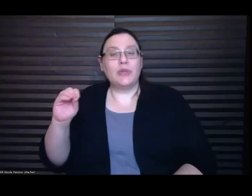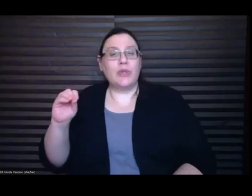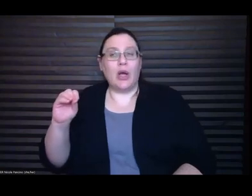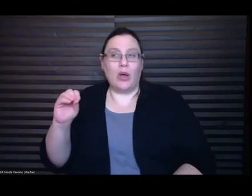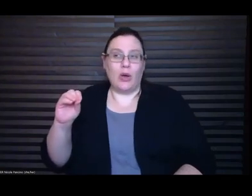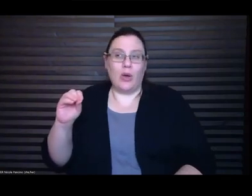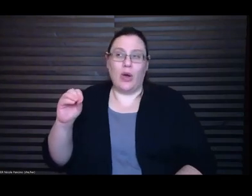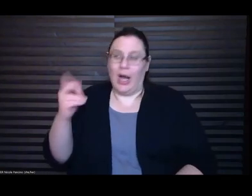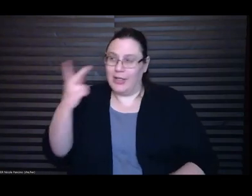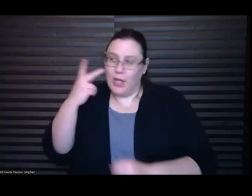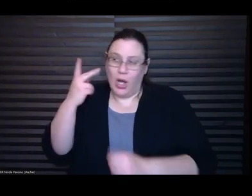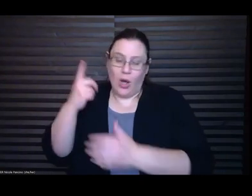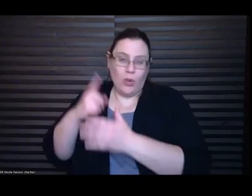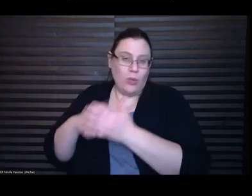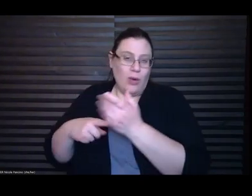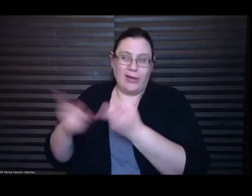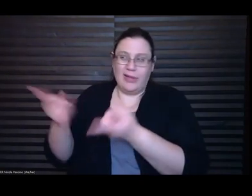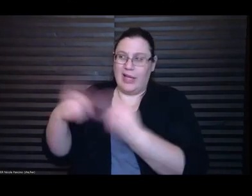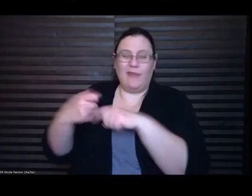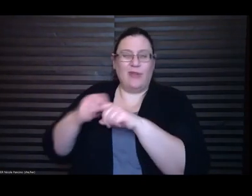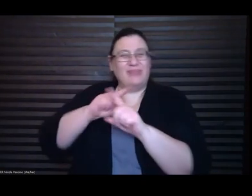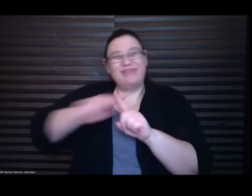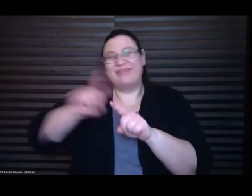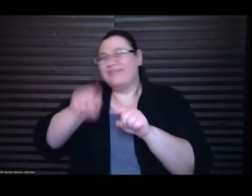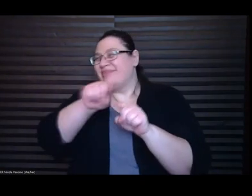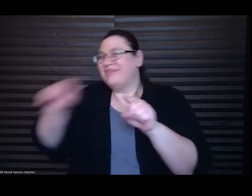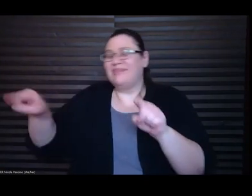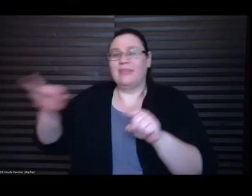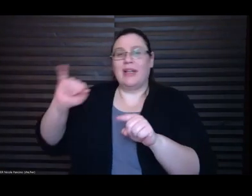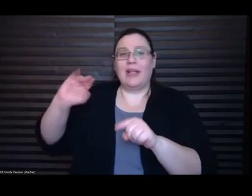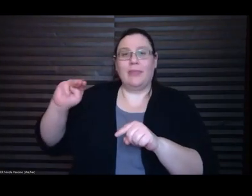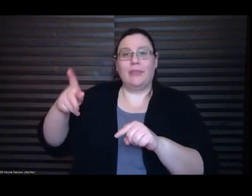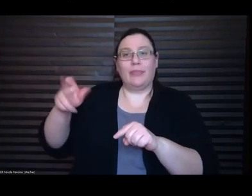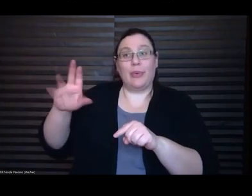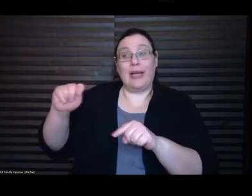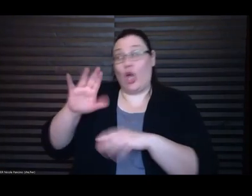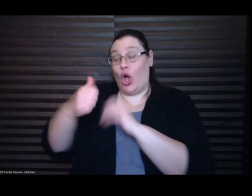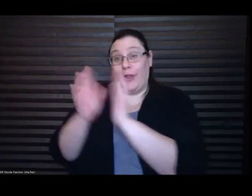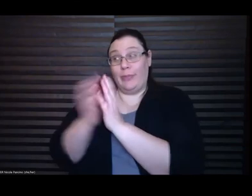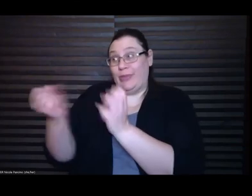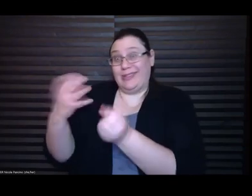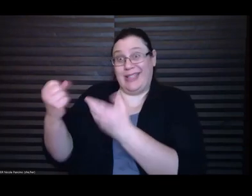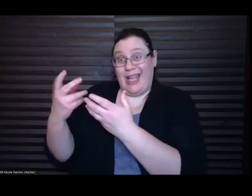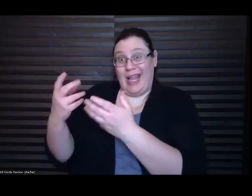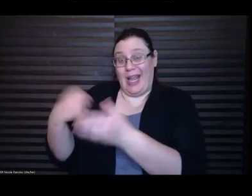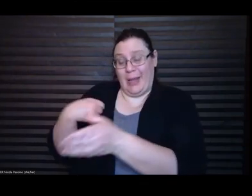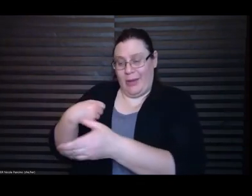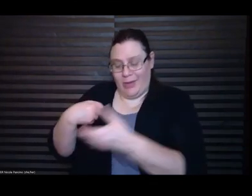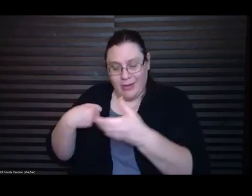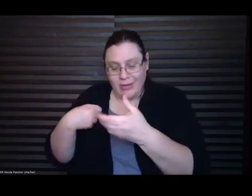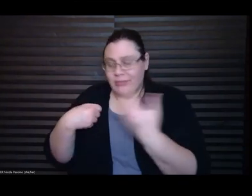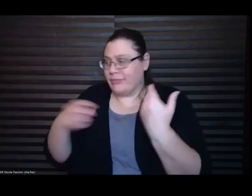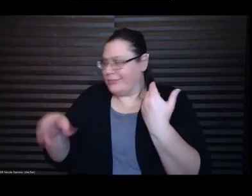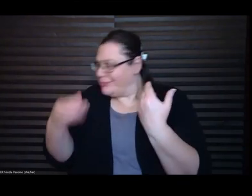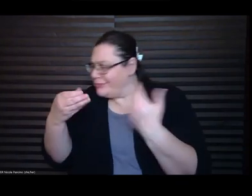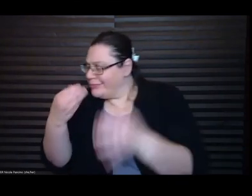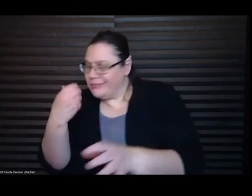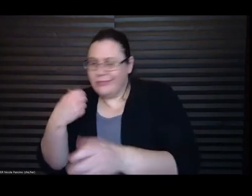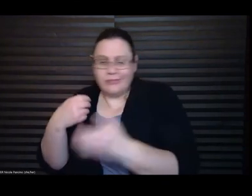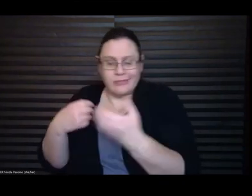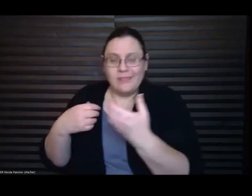every book that came in I would look at it you know and see what I was really really invested in